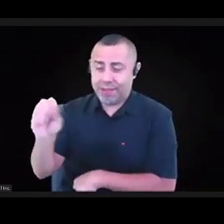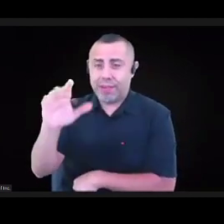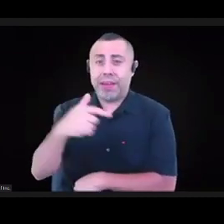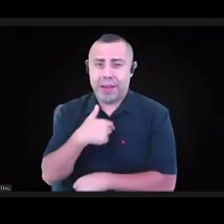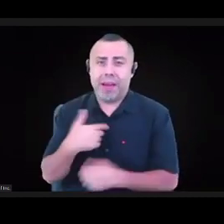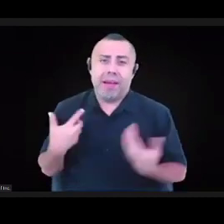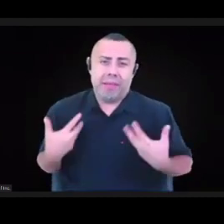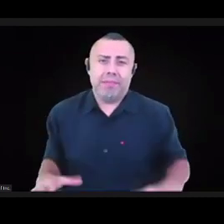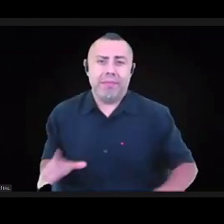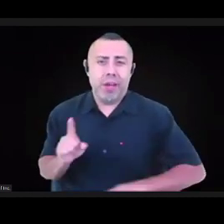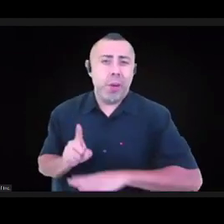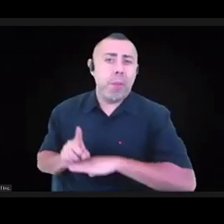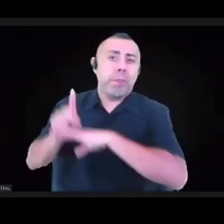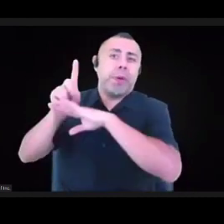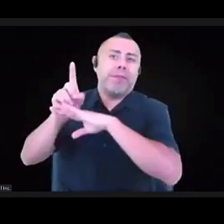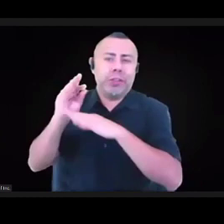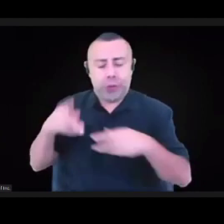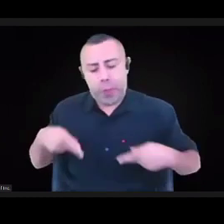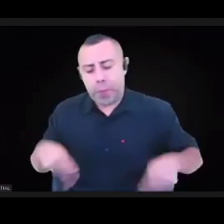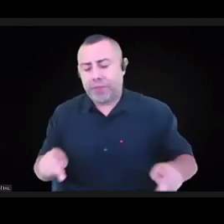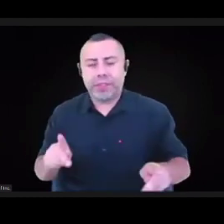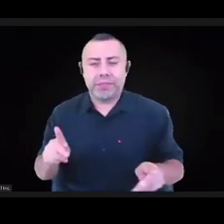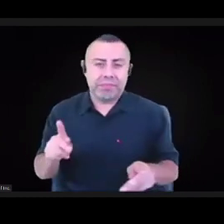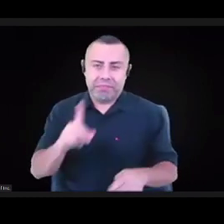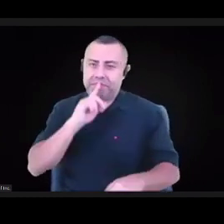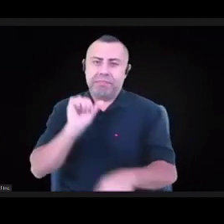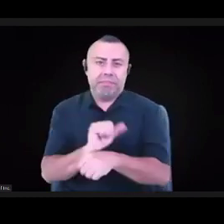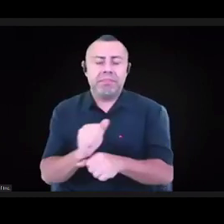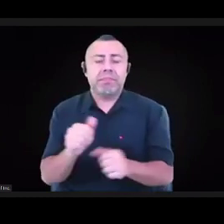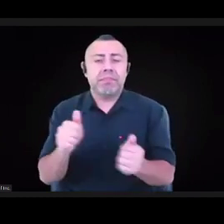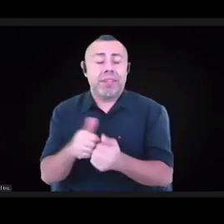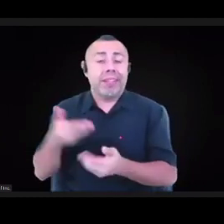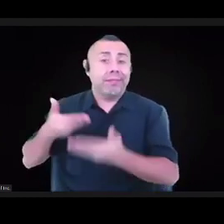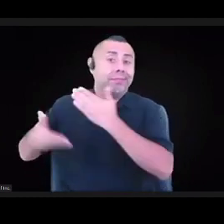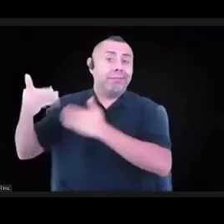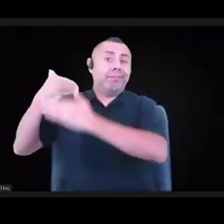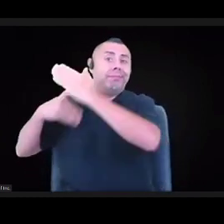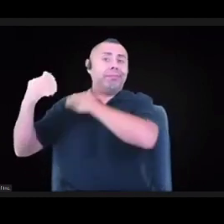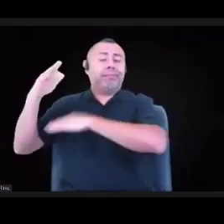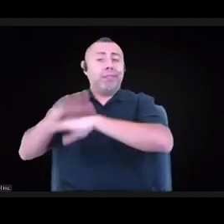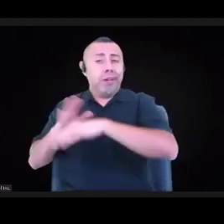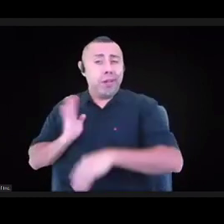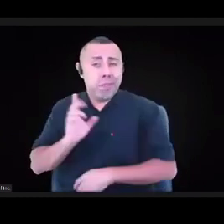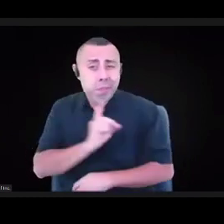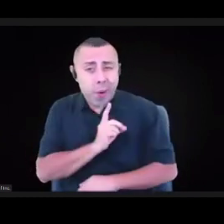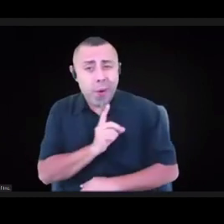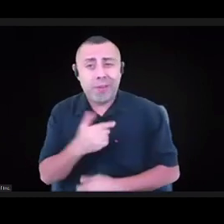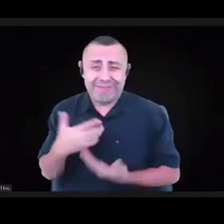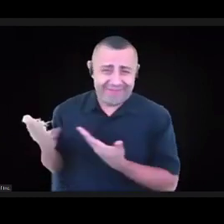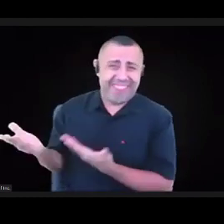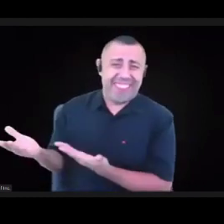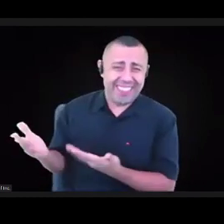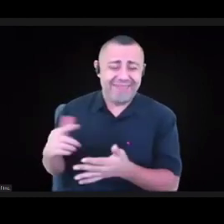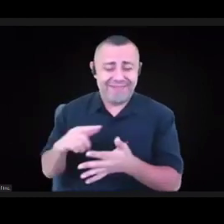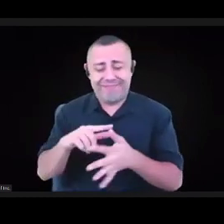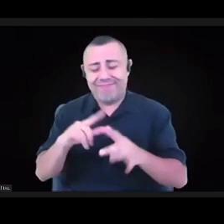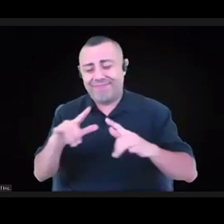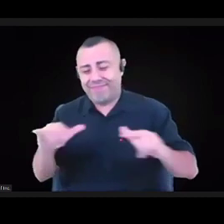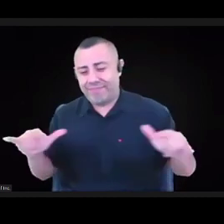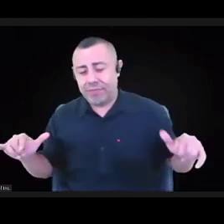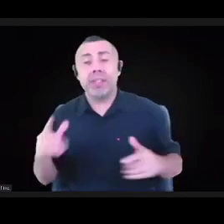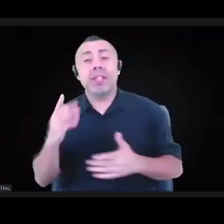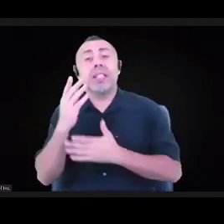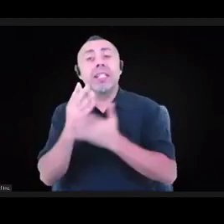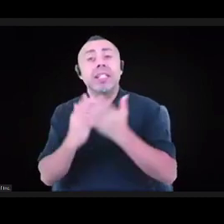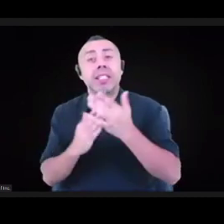to be, you know, to work with it in prior iterations, to be on the board, etc., is that some of the work that's been put out, whether